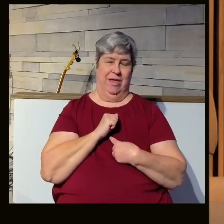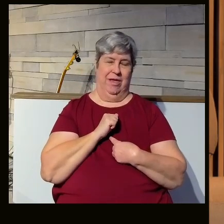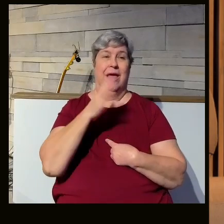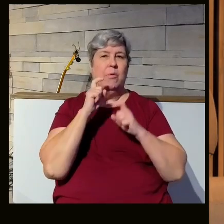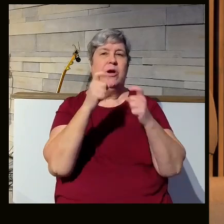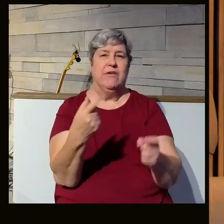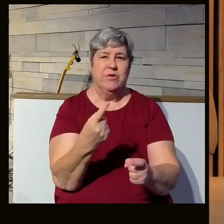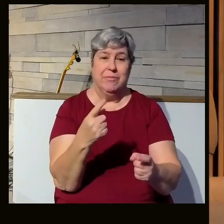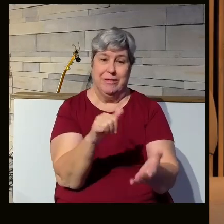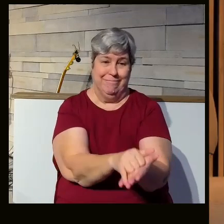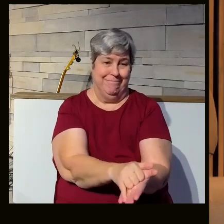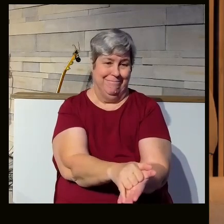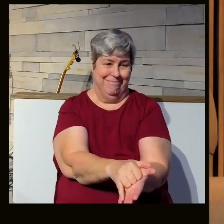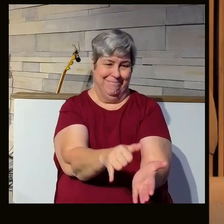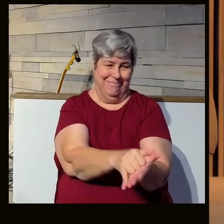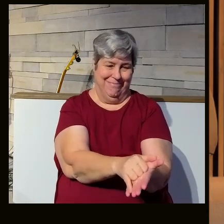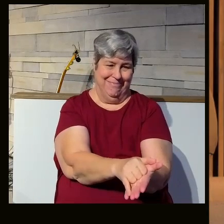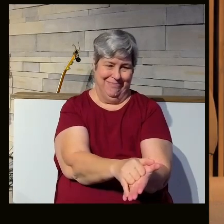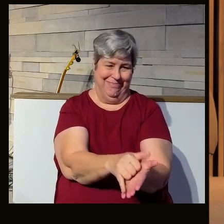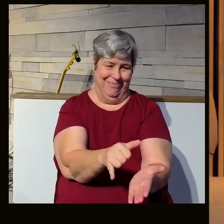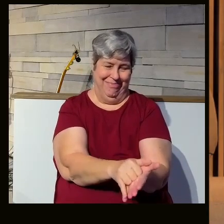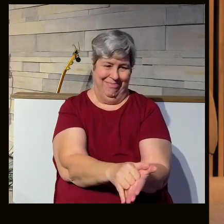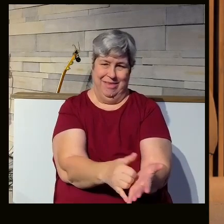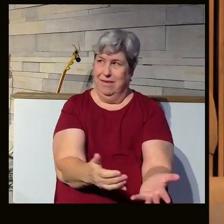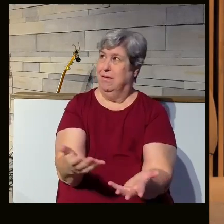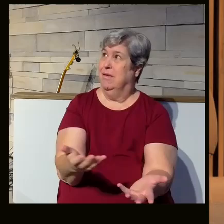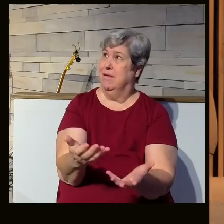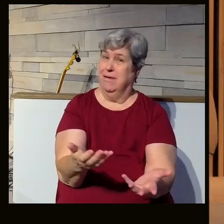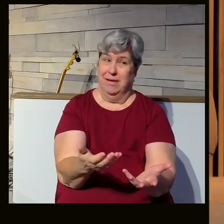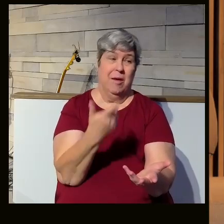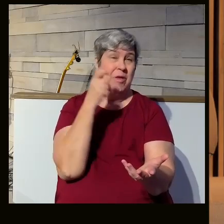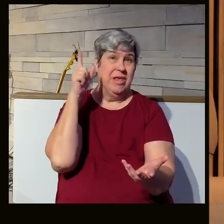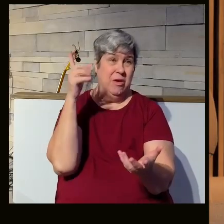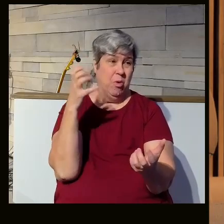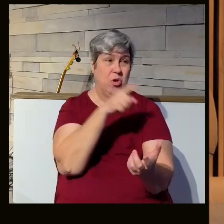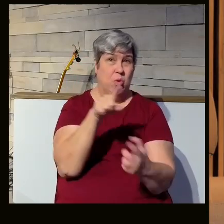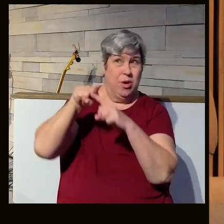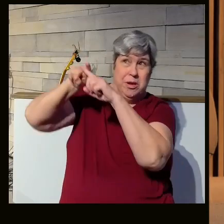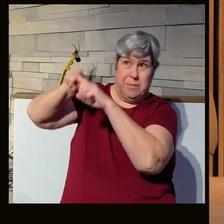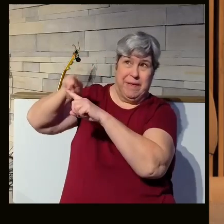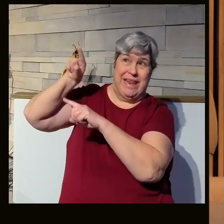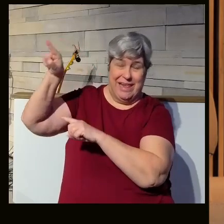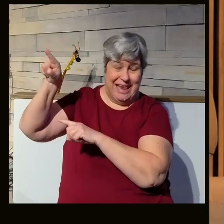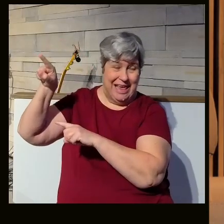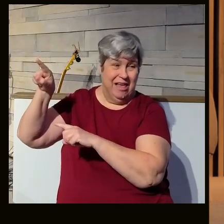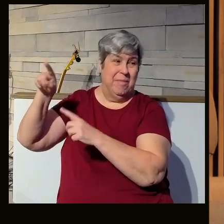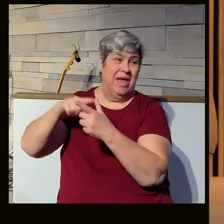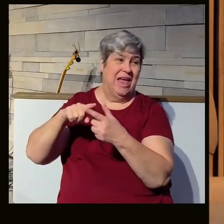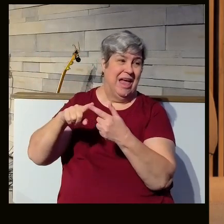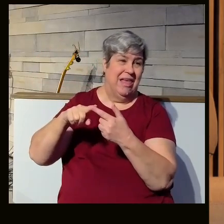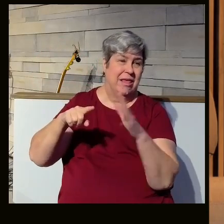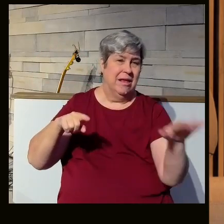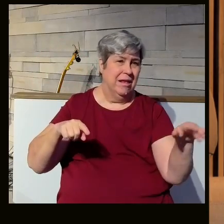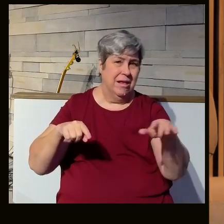something that is impossible because he wants you to depend upon him. And then he wants you to get